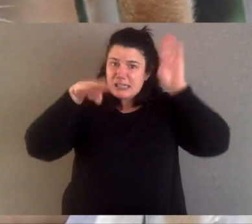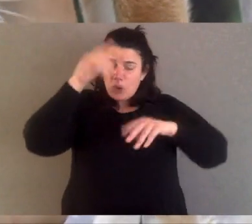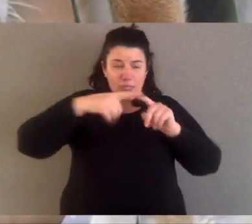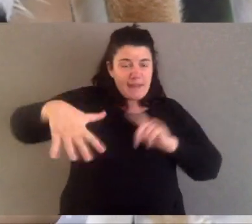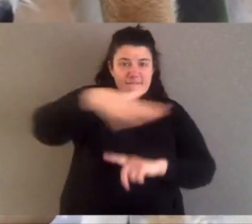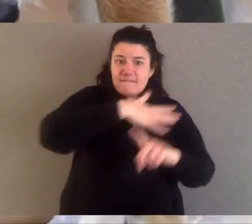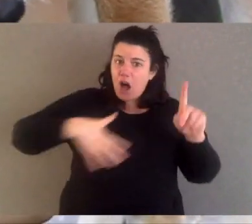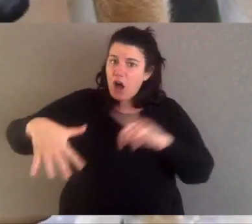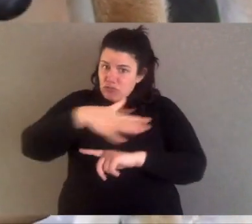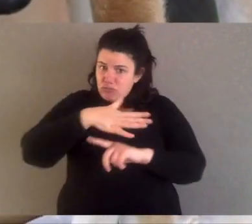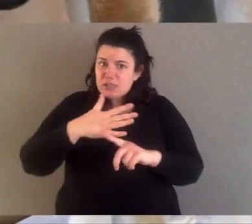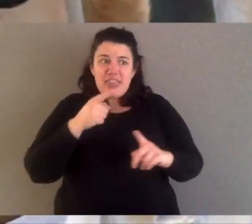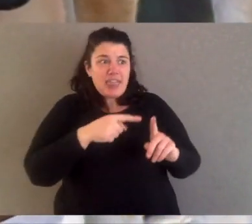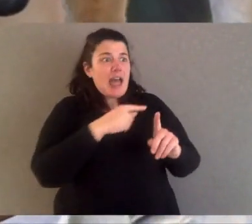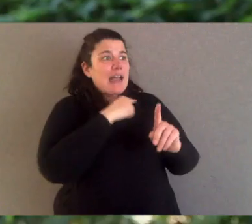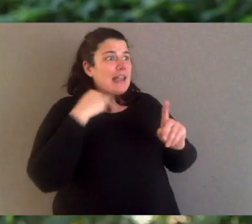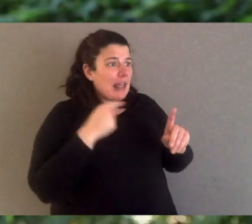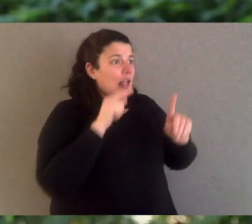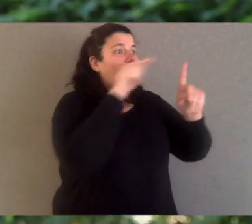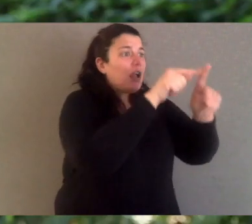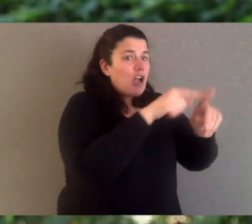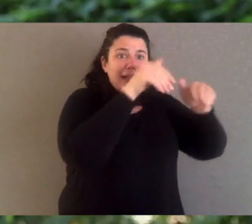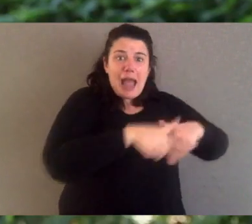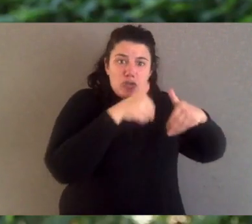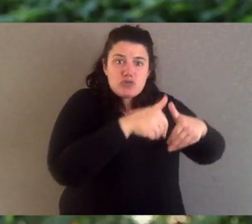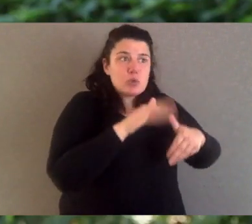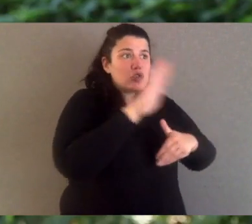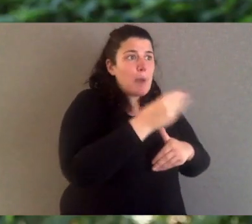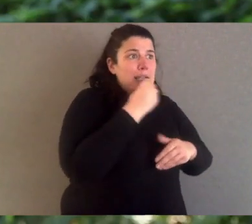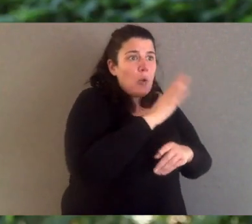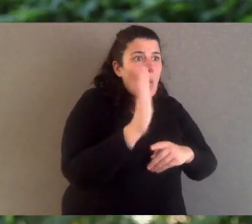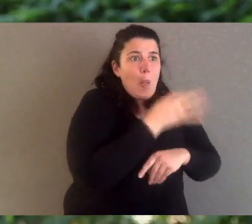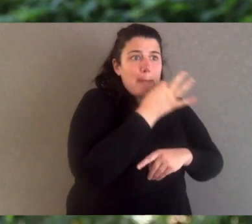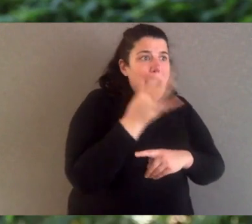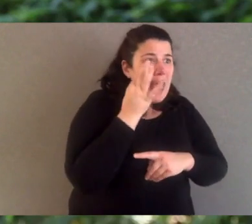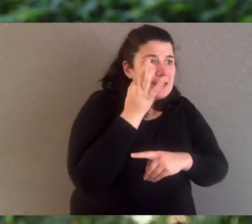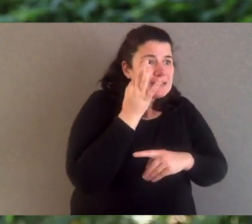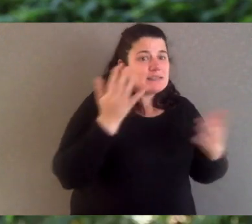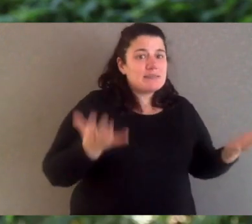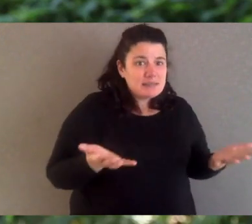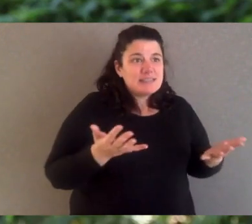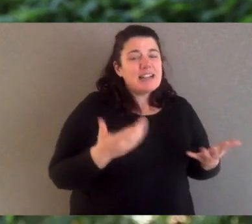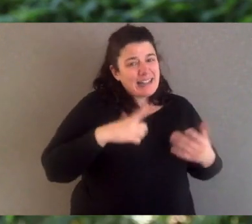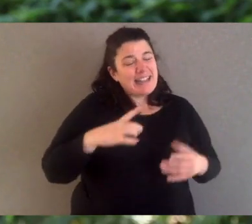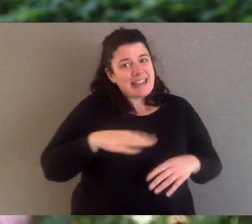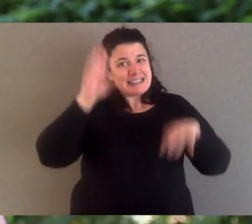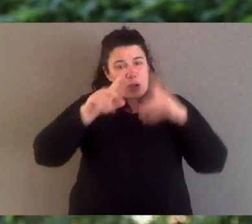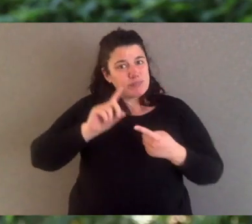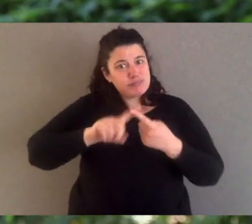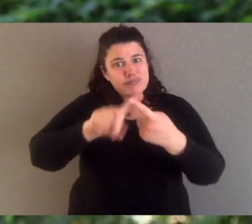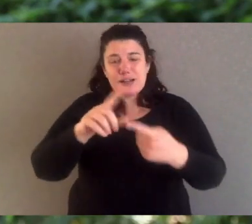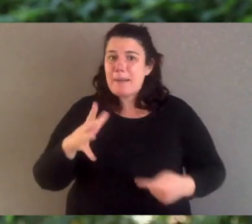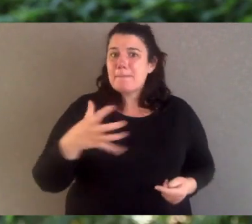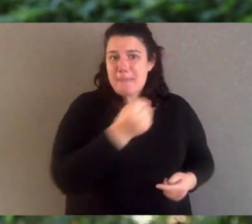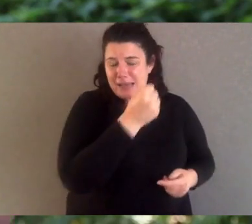need dingoes. We just have to find balance. A couple of bits of homework. I've told you what time of year dingoes normally breed